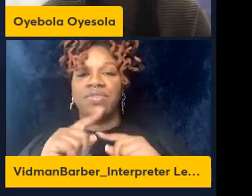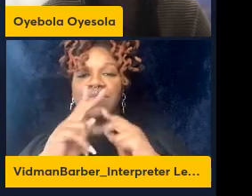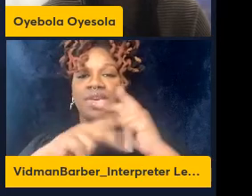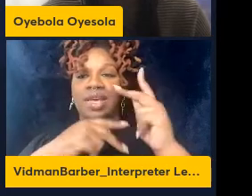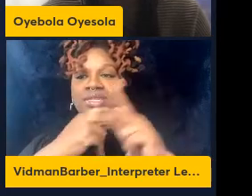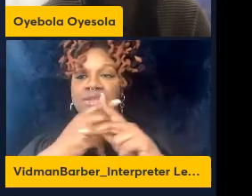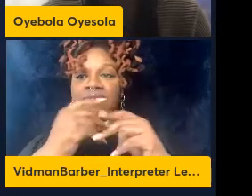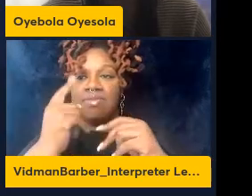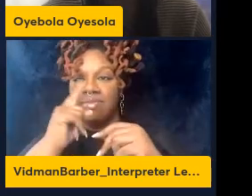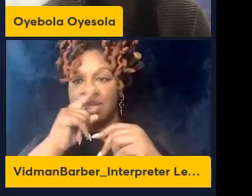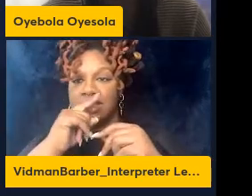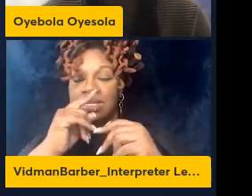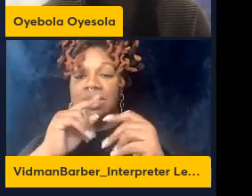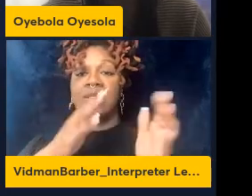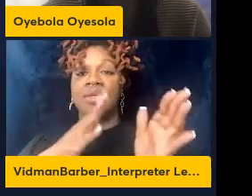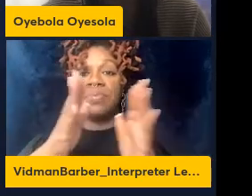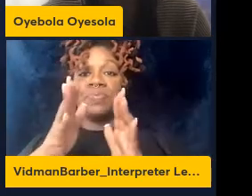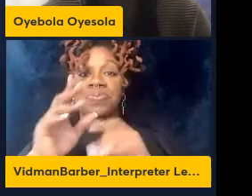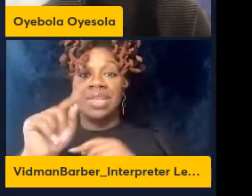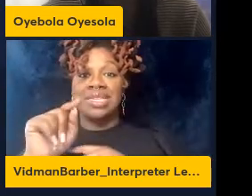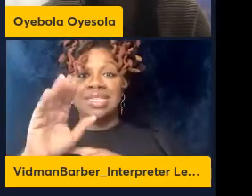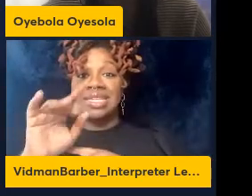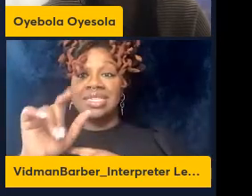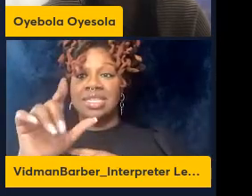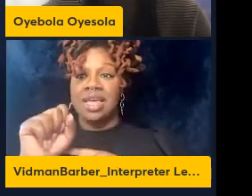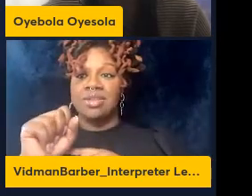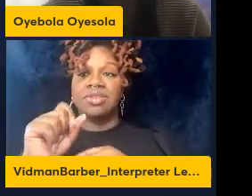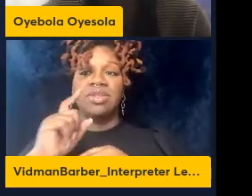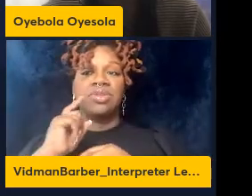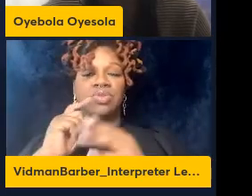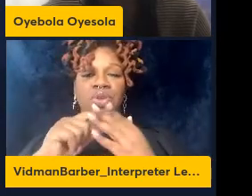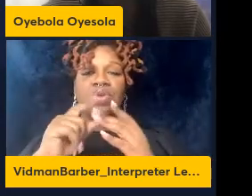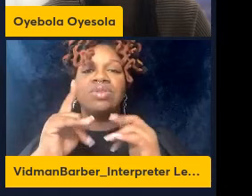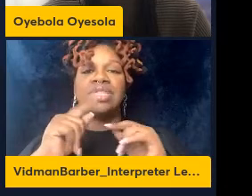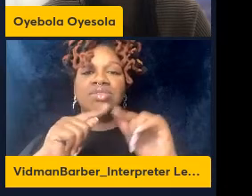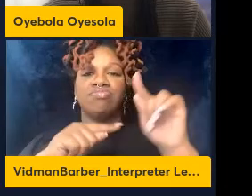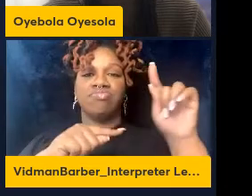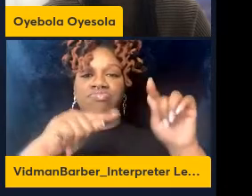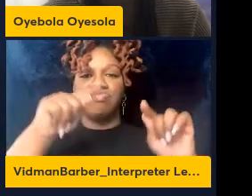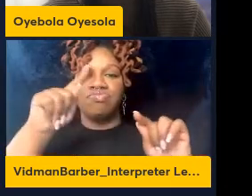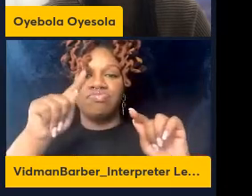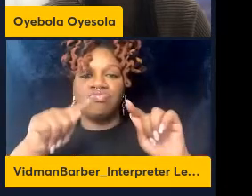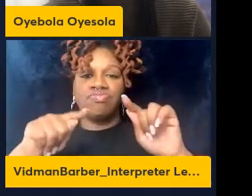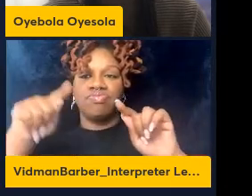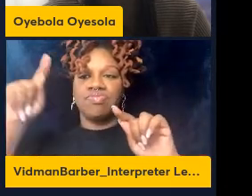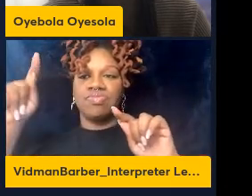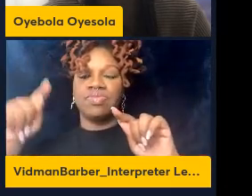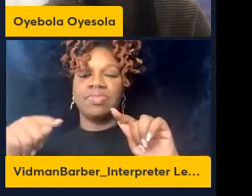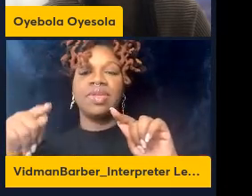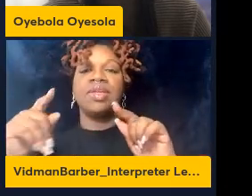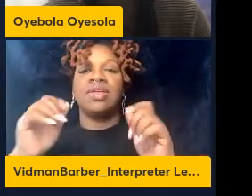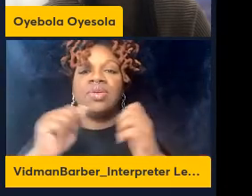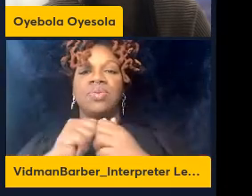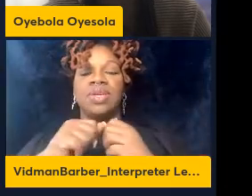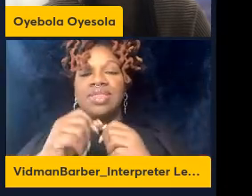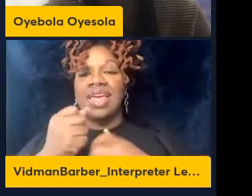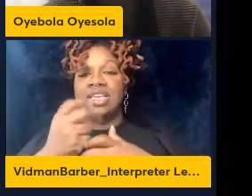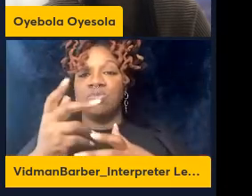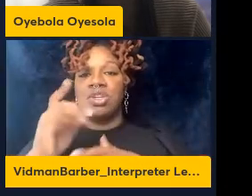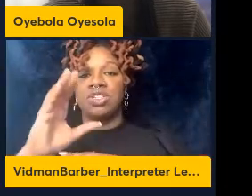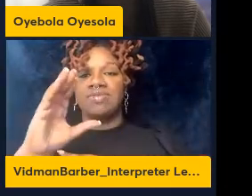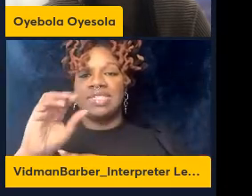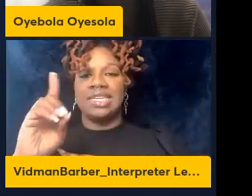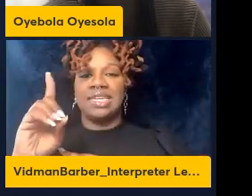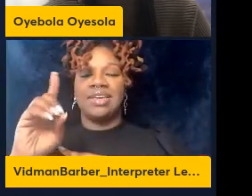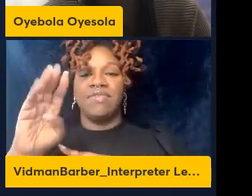we look on the T-cells there is differences in expression of CD444 the CD4 T